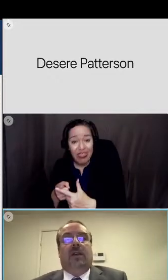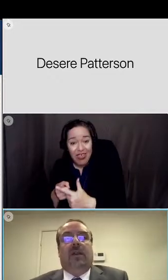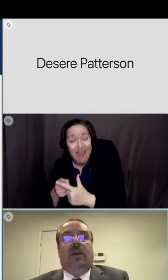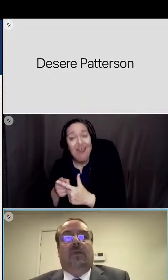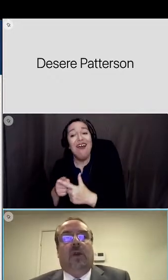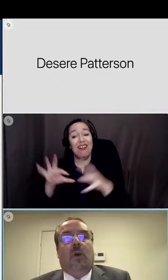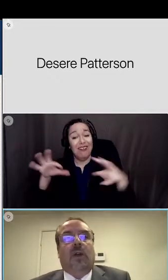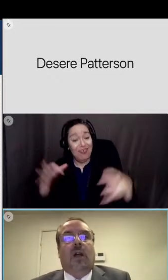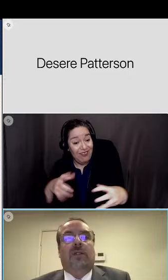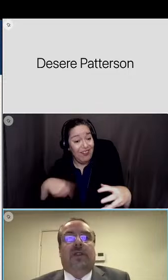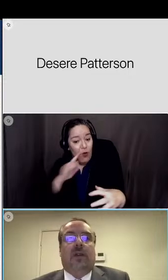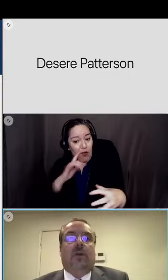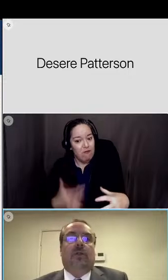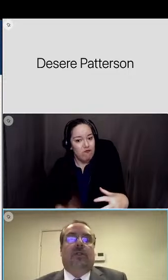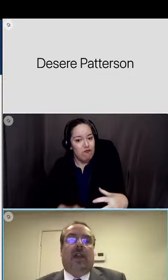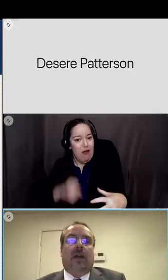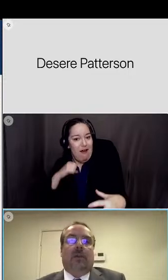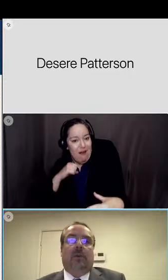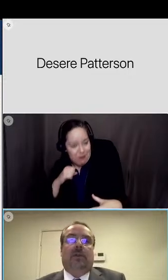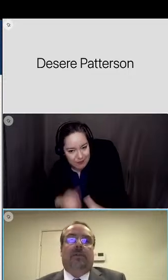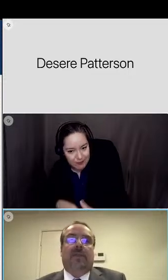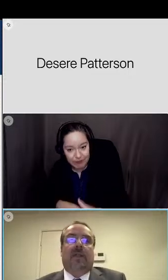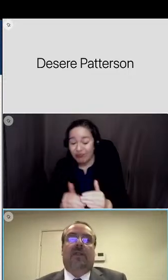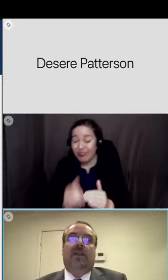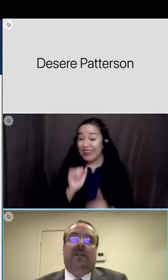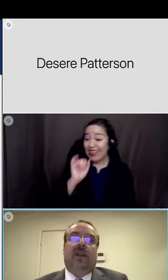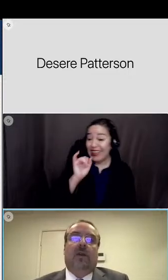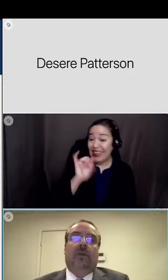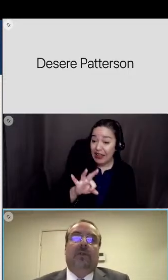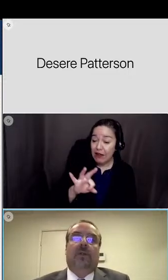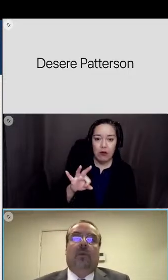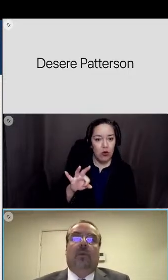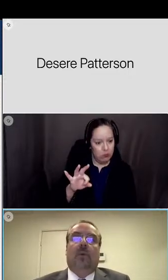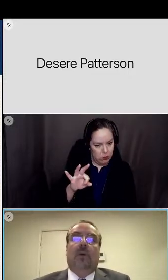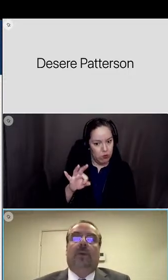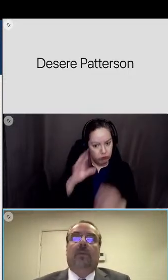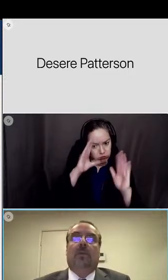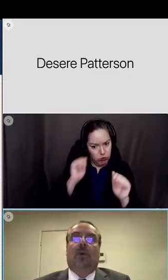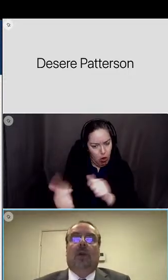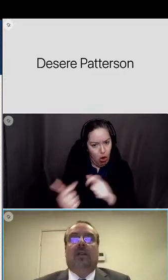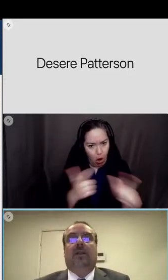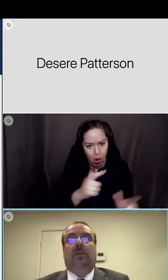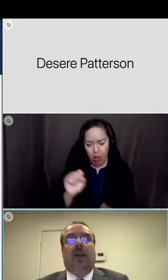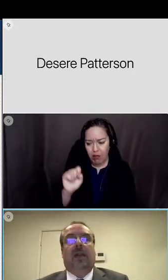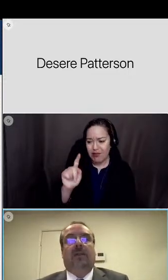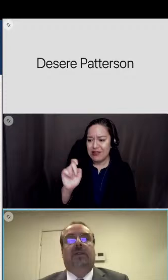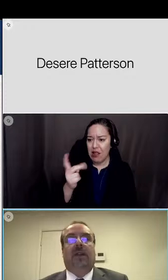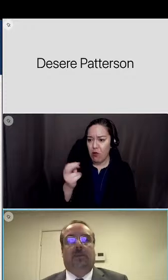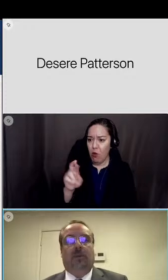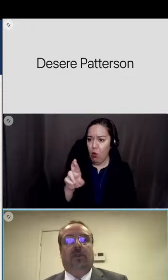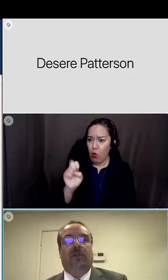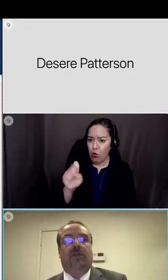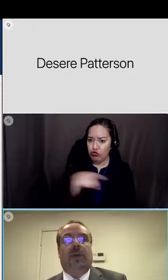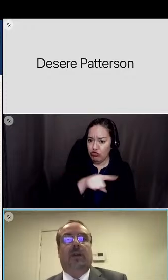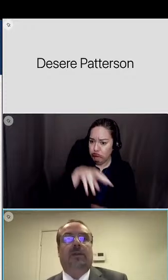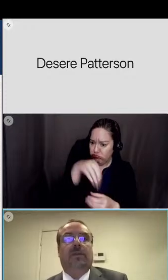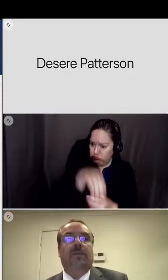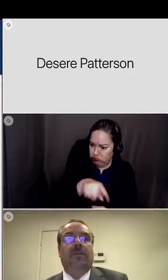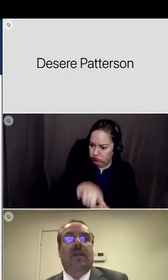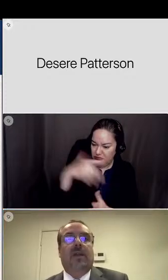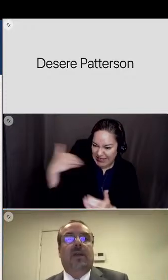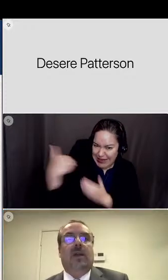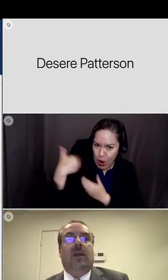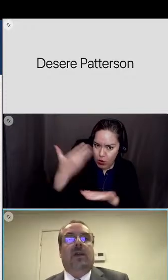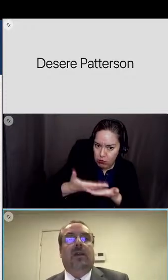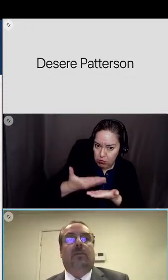if we hold all stakeholders accountable then stakeholders would be more likely to behave in a professional manner